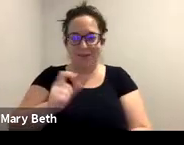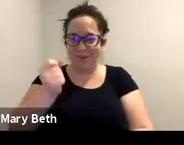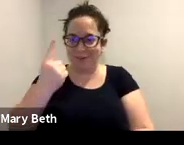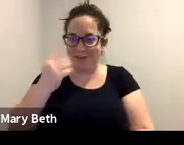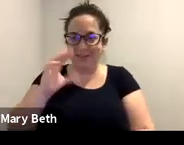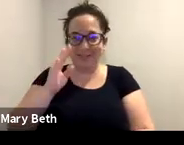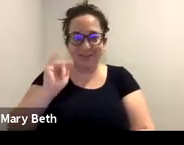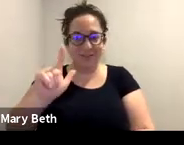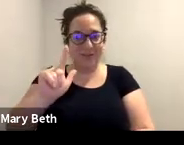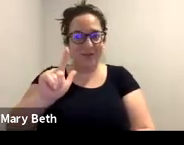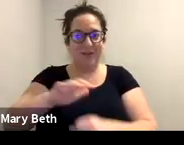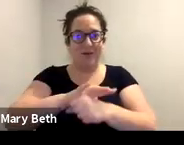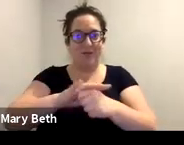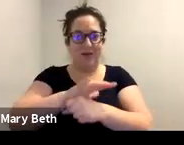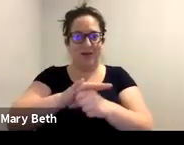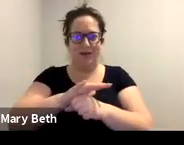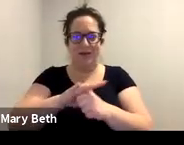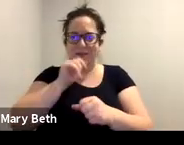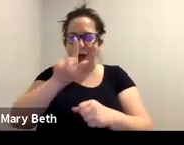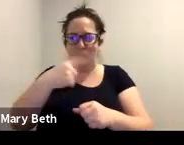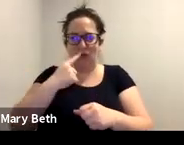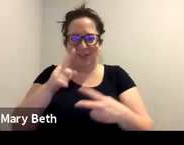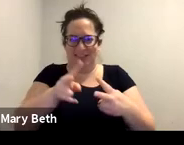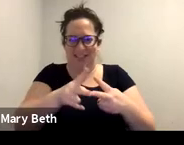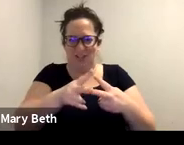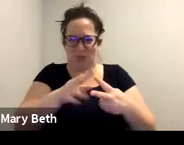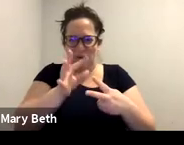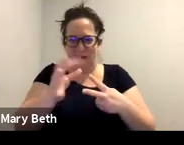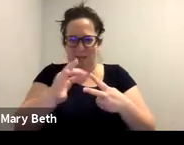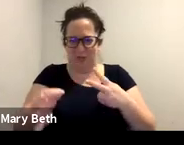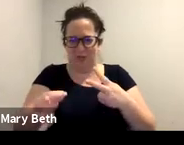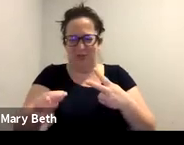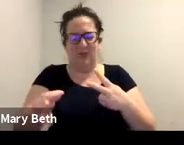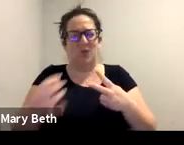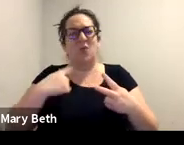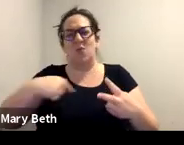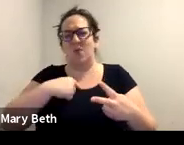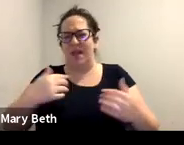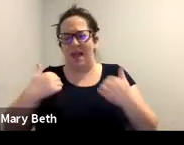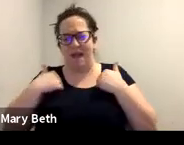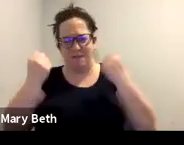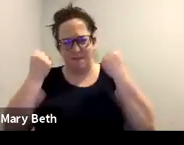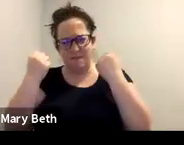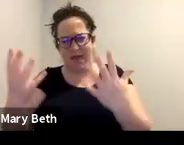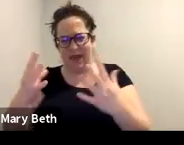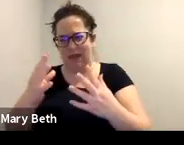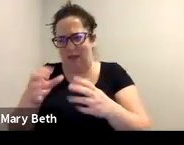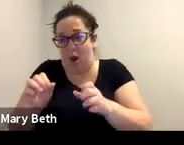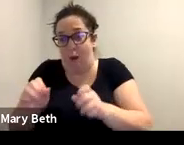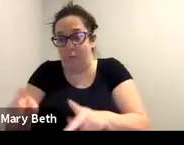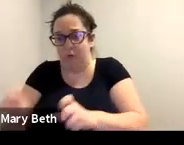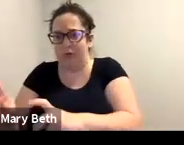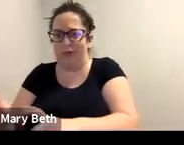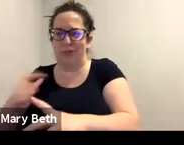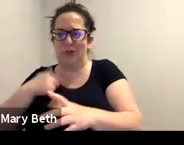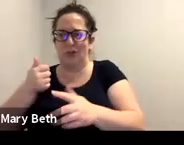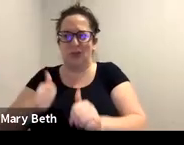many more options that survivors have an, have an opportunity to explore. Um, and sometimes we don't think about them